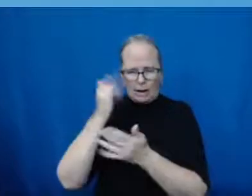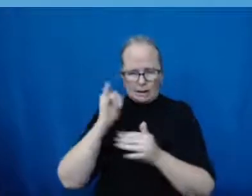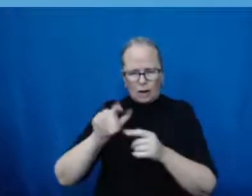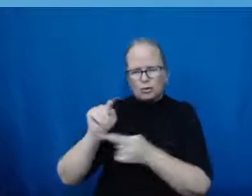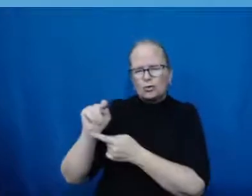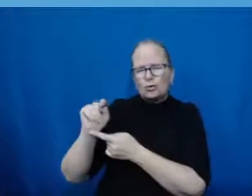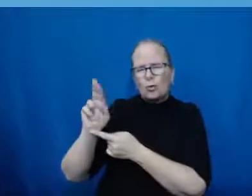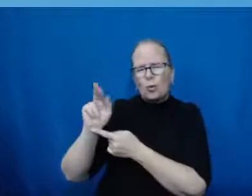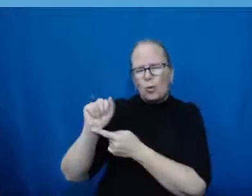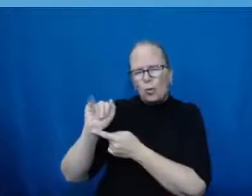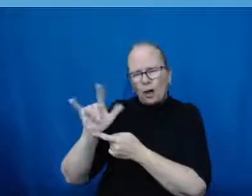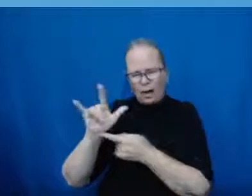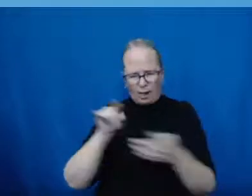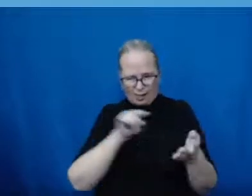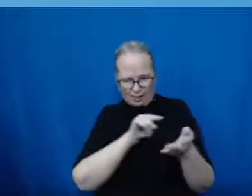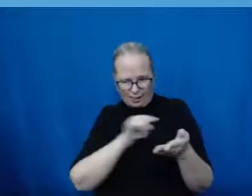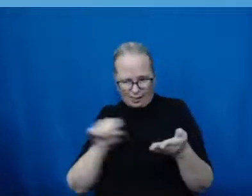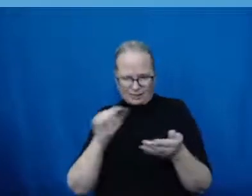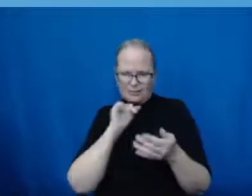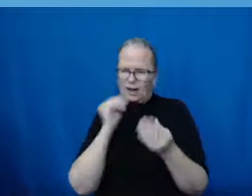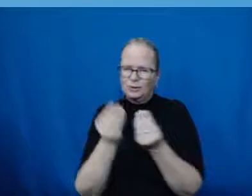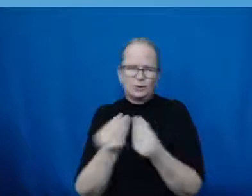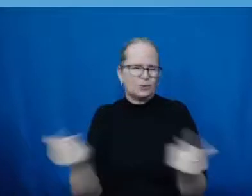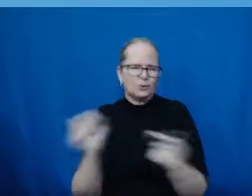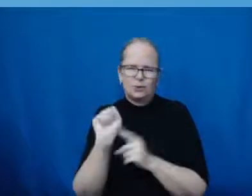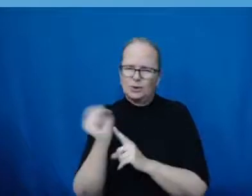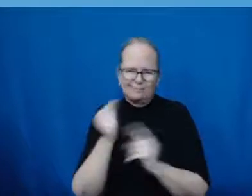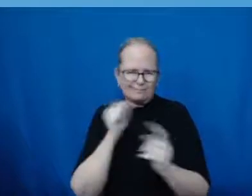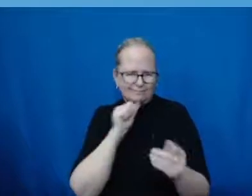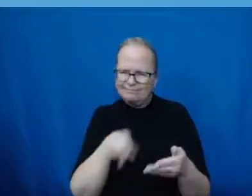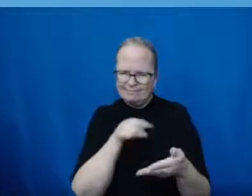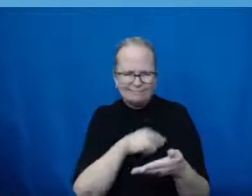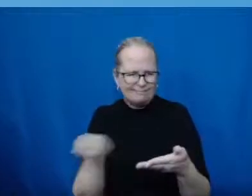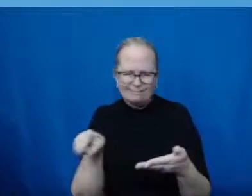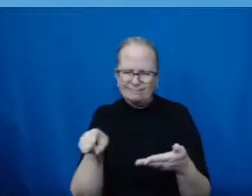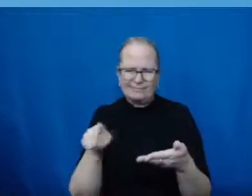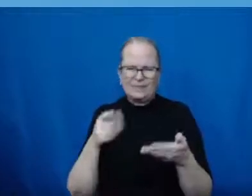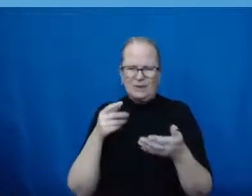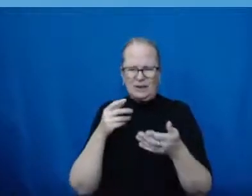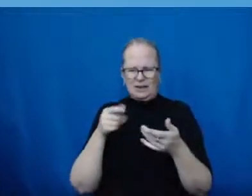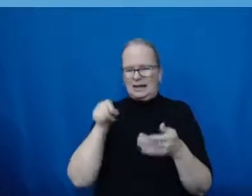use COVID or ivermectin for prevention of COVID. Next slide, please.